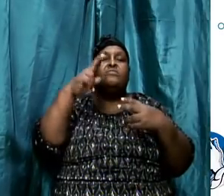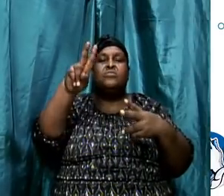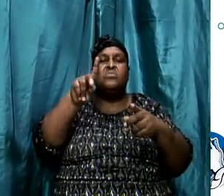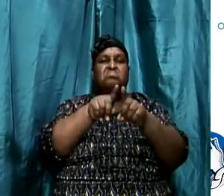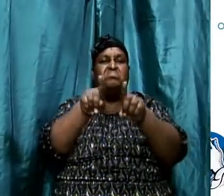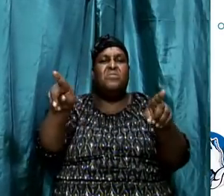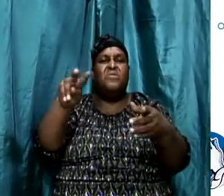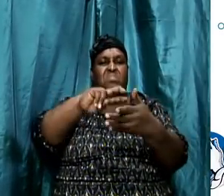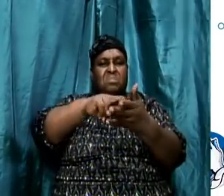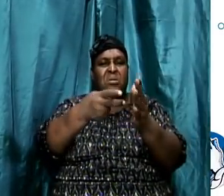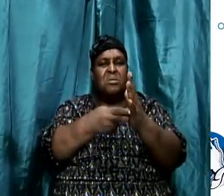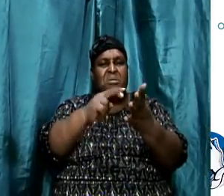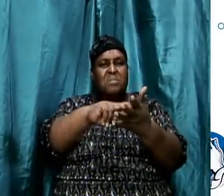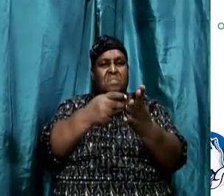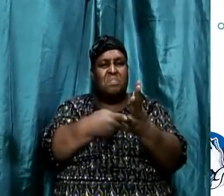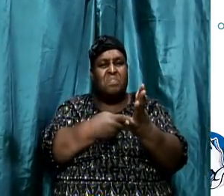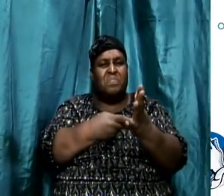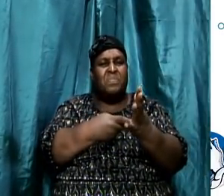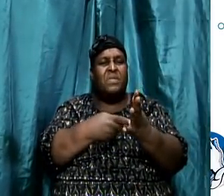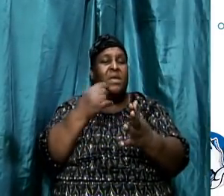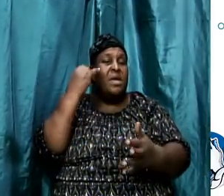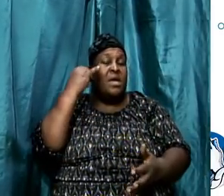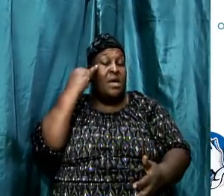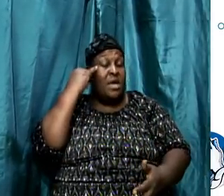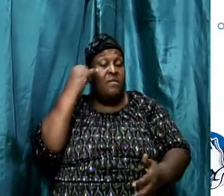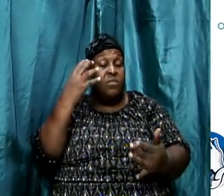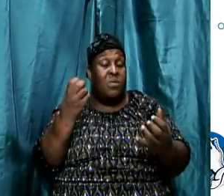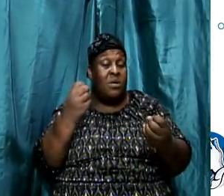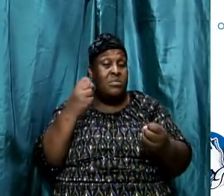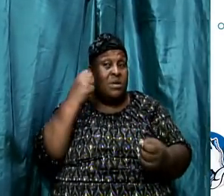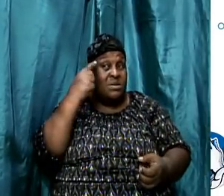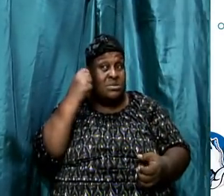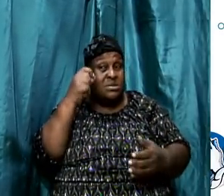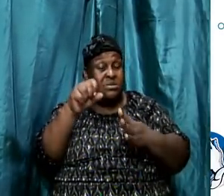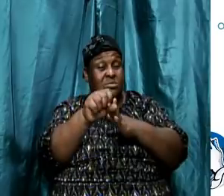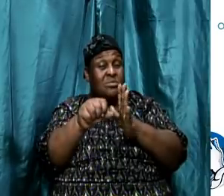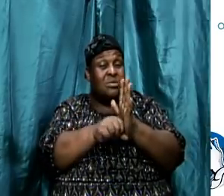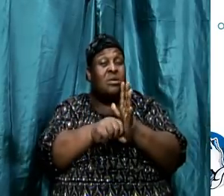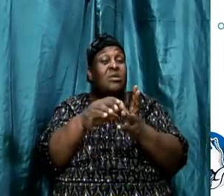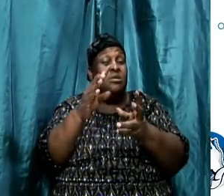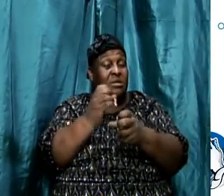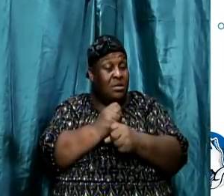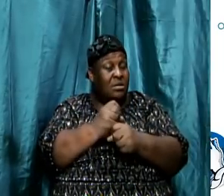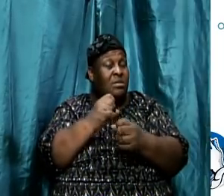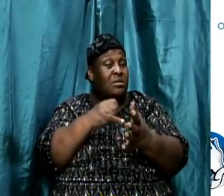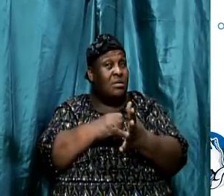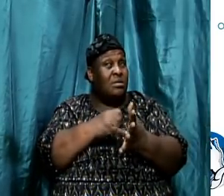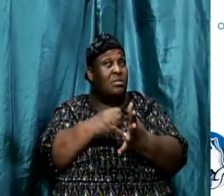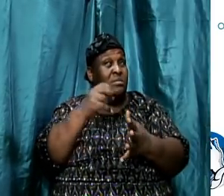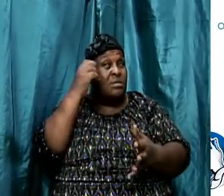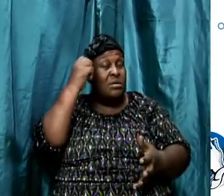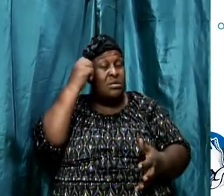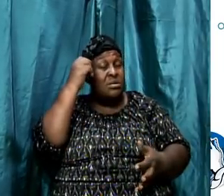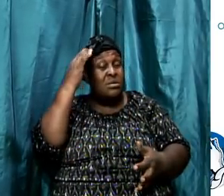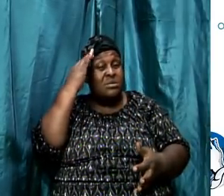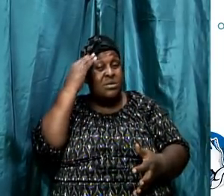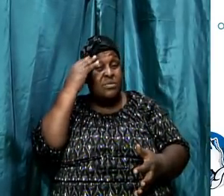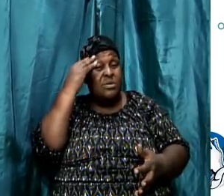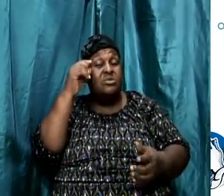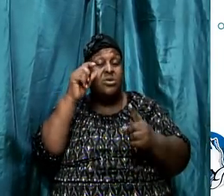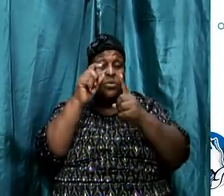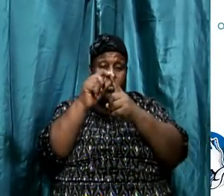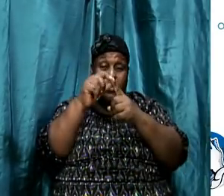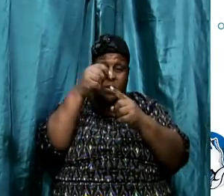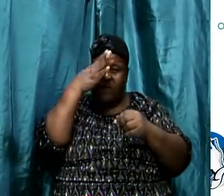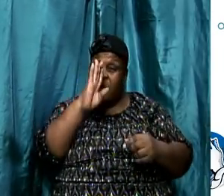So therefore, if we want to understand scriptures, it's important that we take into consideration the word, look at the word.